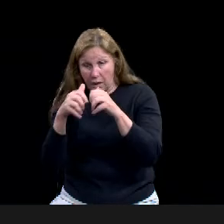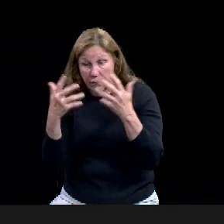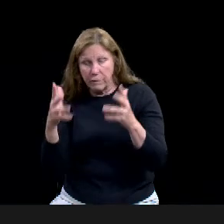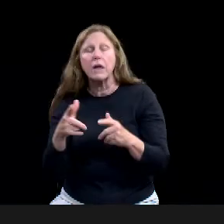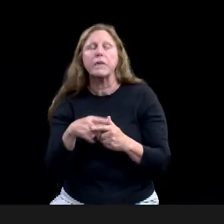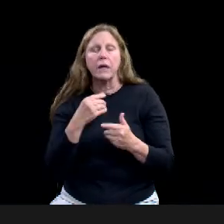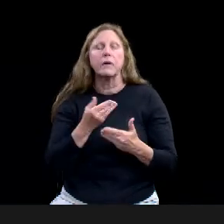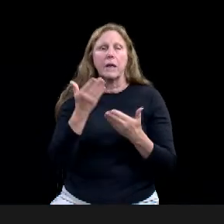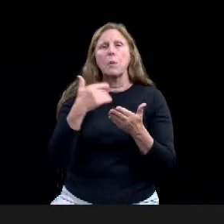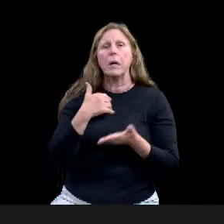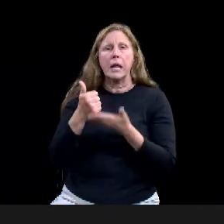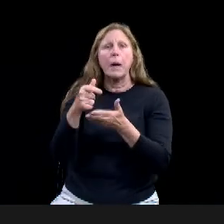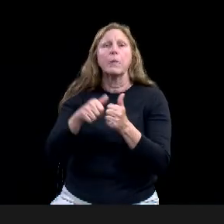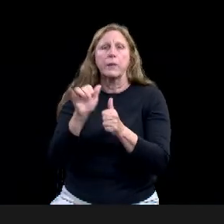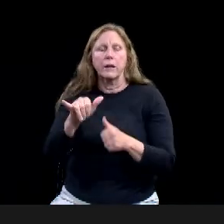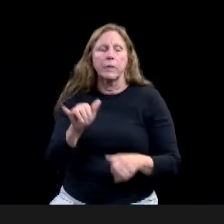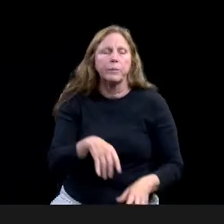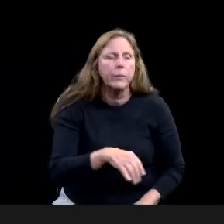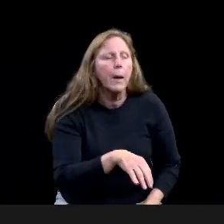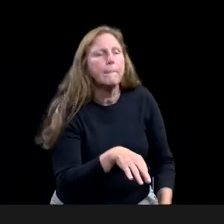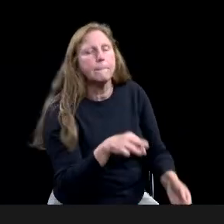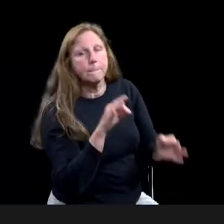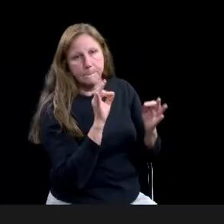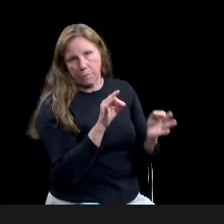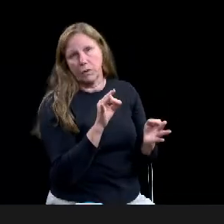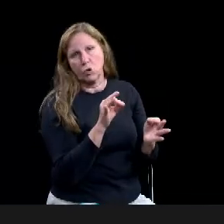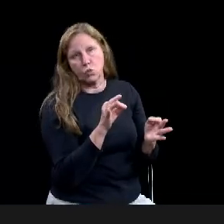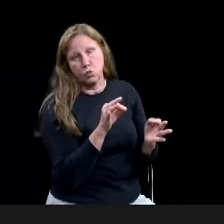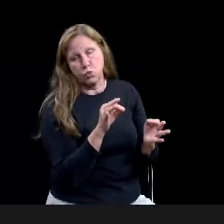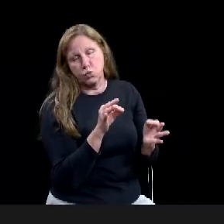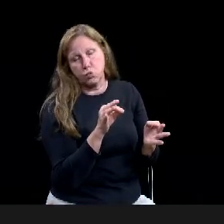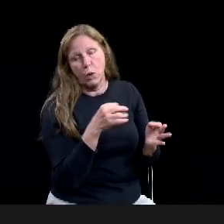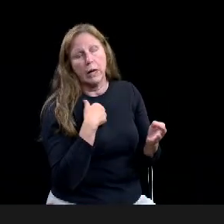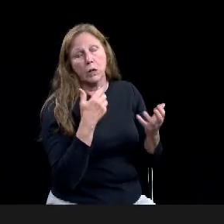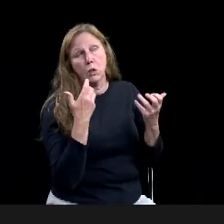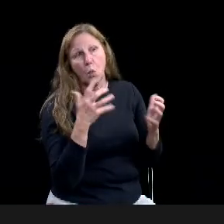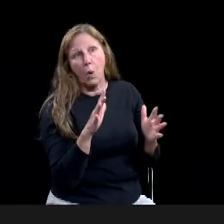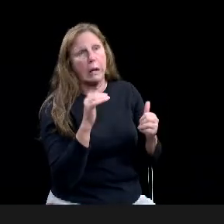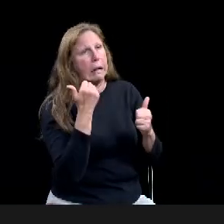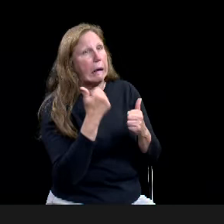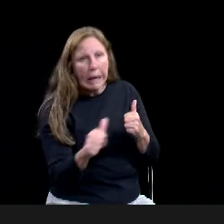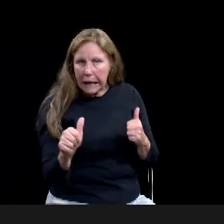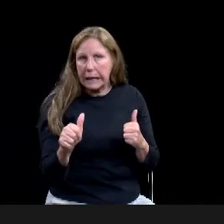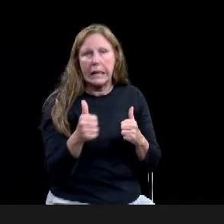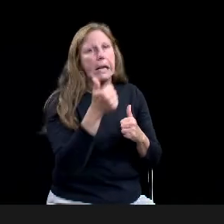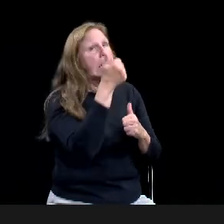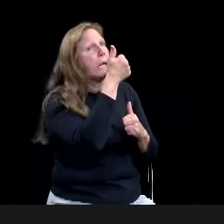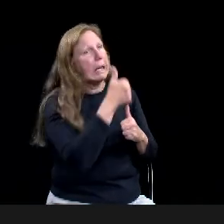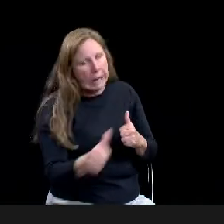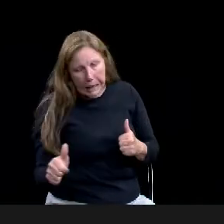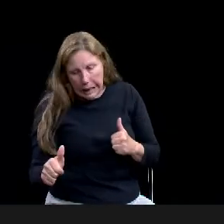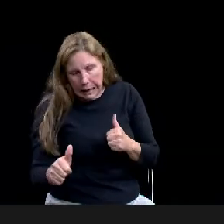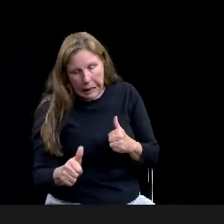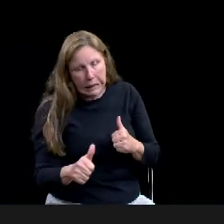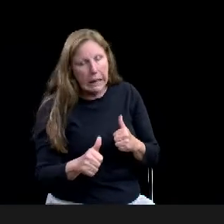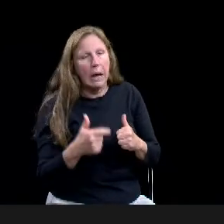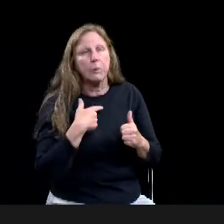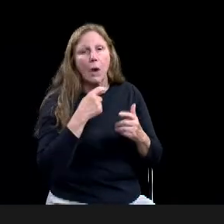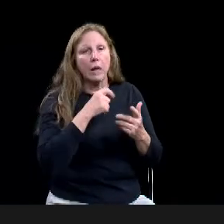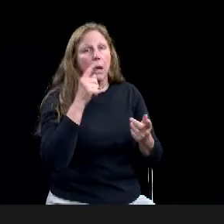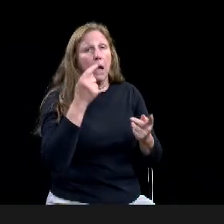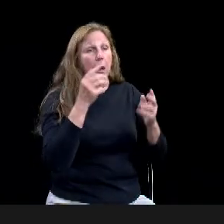to alleviate as many as possible and, and I get there will be some hiccups along the road. I completely understand that. And please also know that I